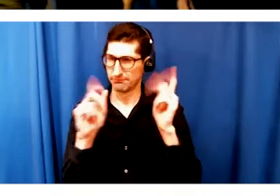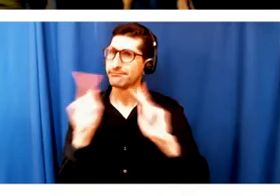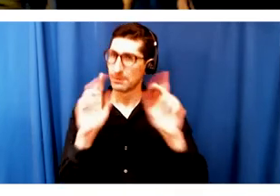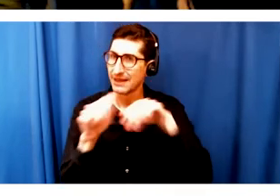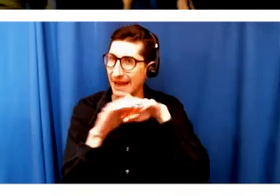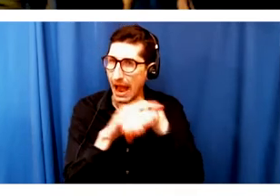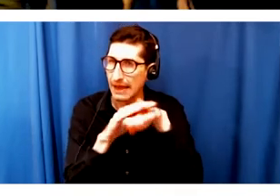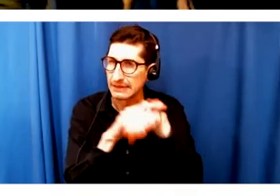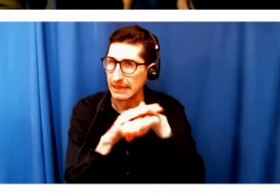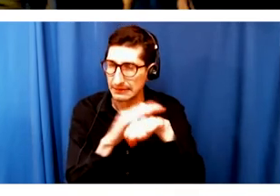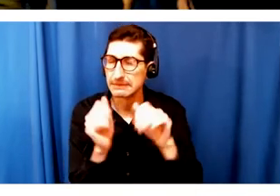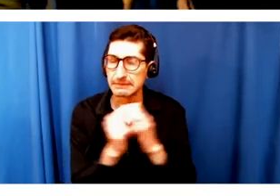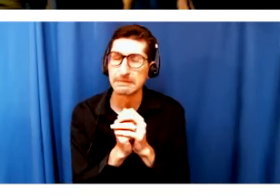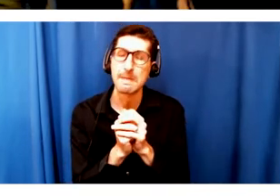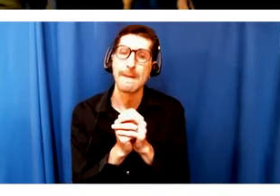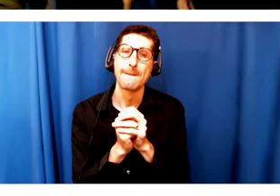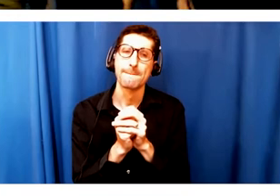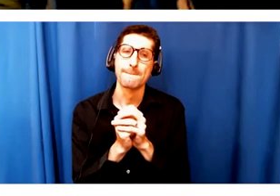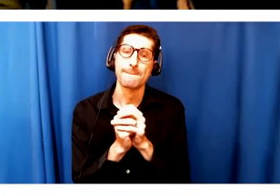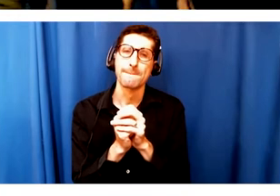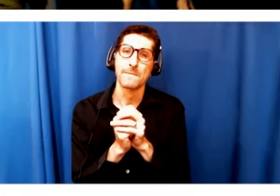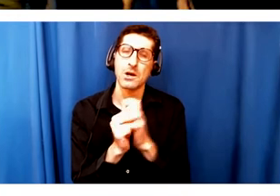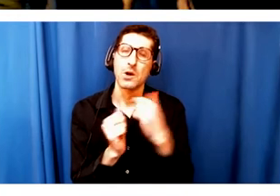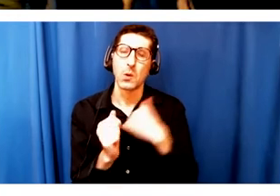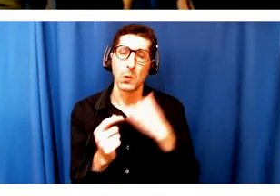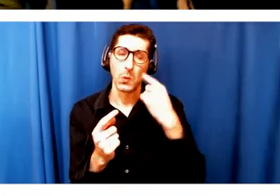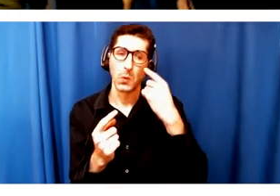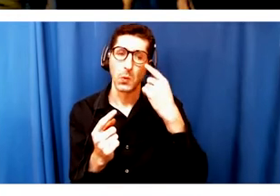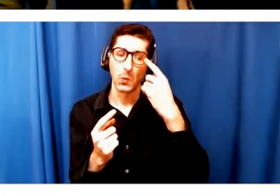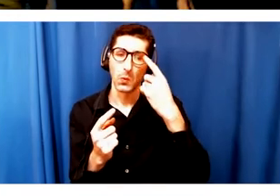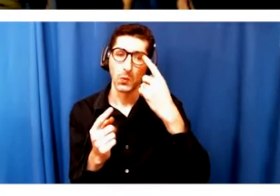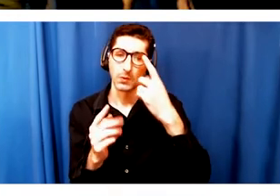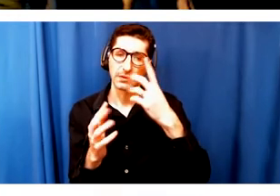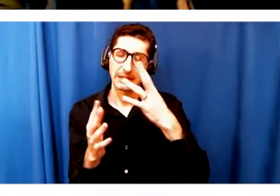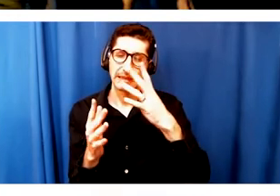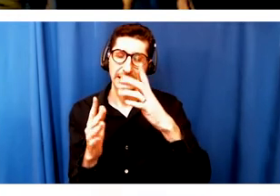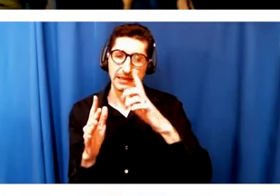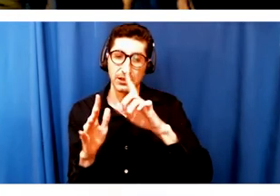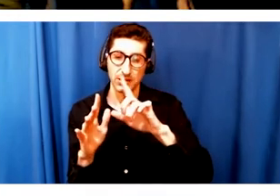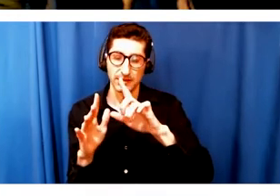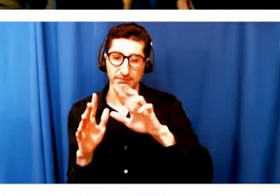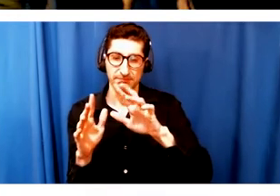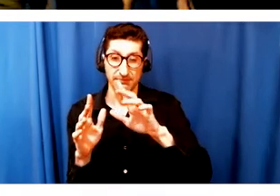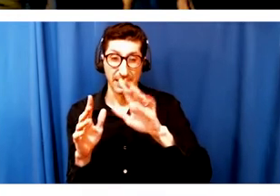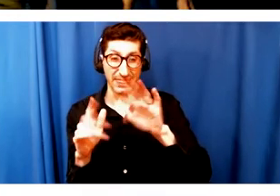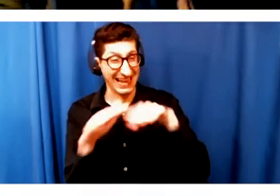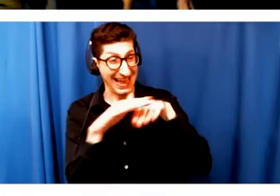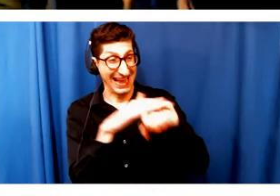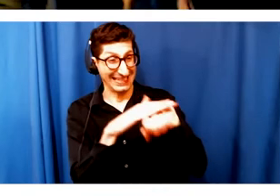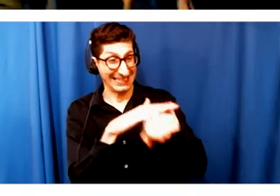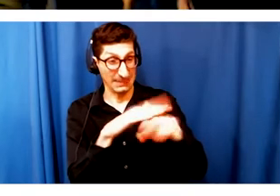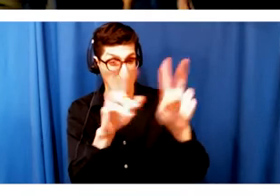And one of the ways we're trying to do that is to think about it in terms of building those processes in at day one.